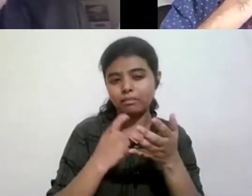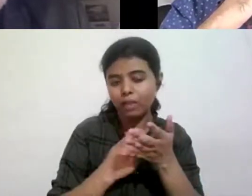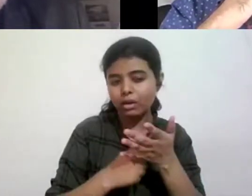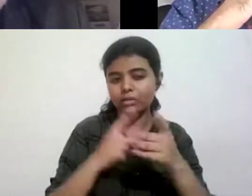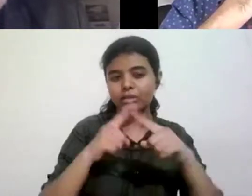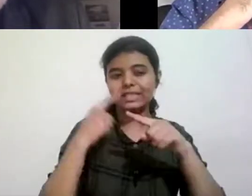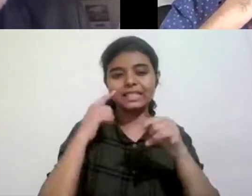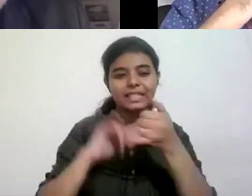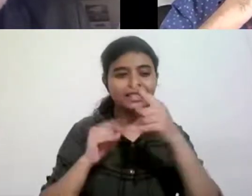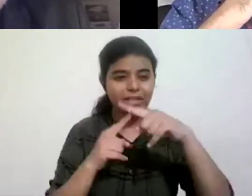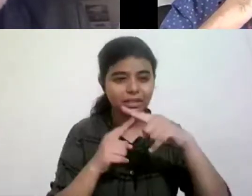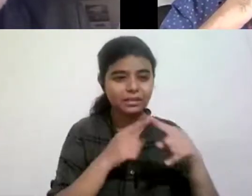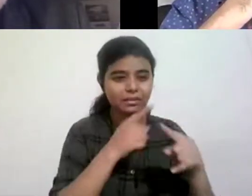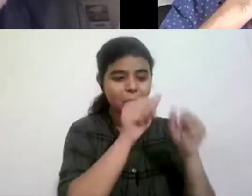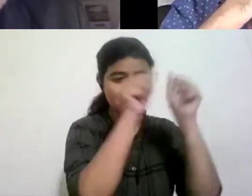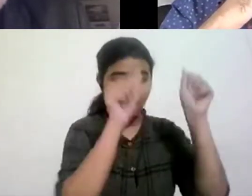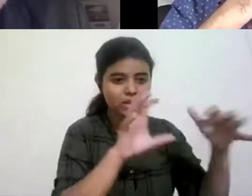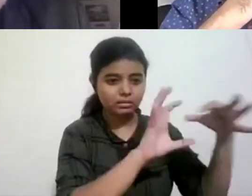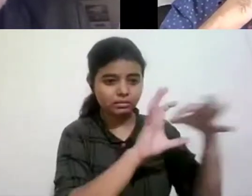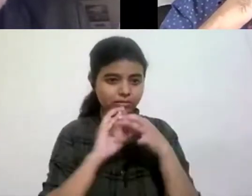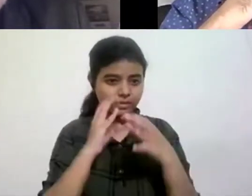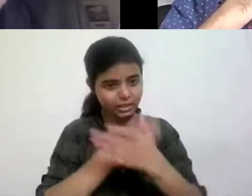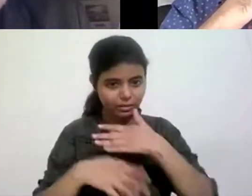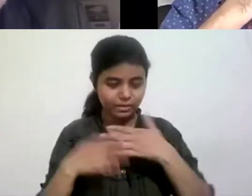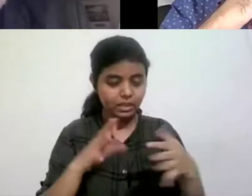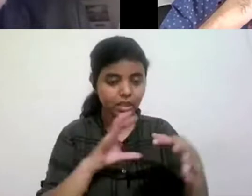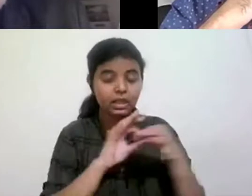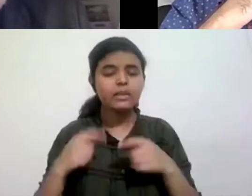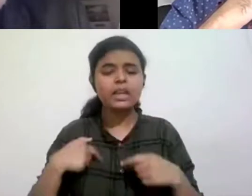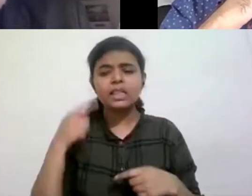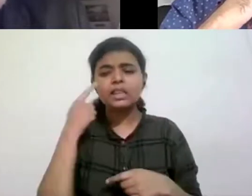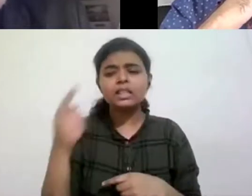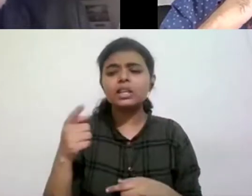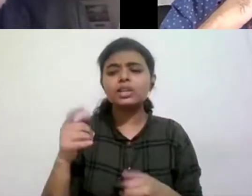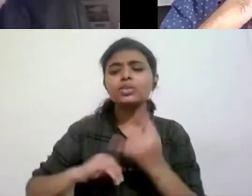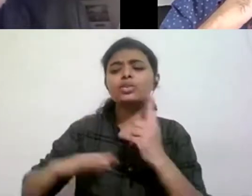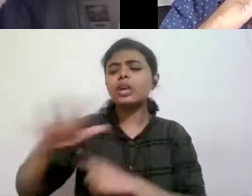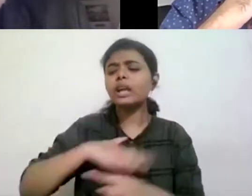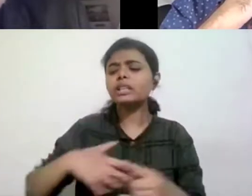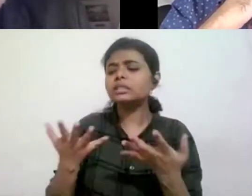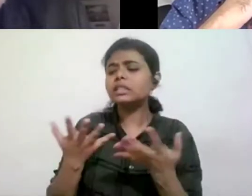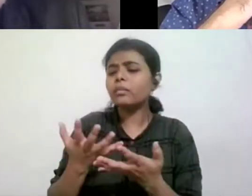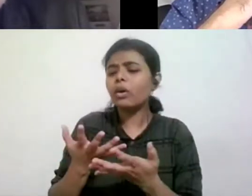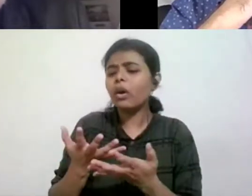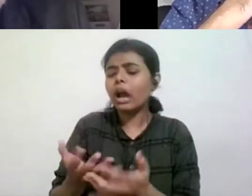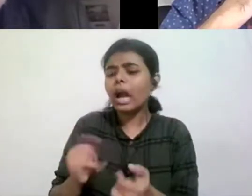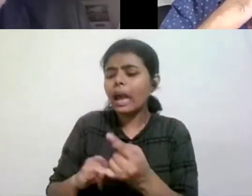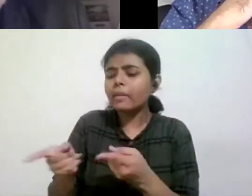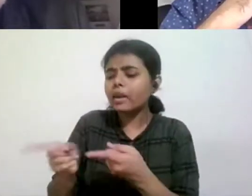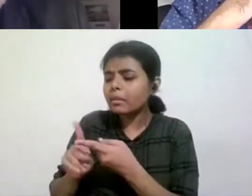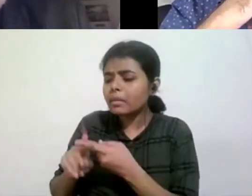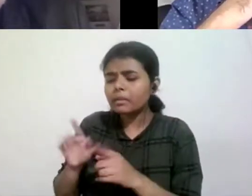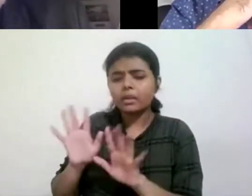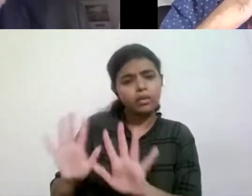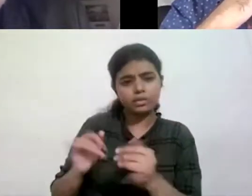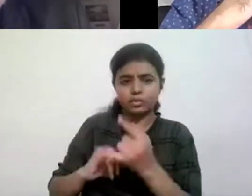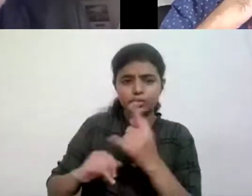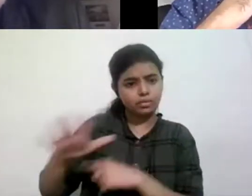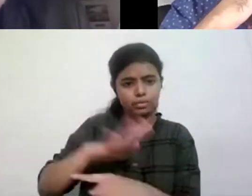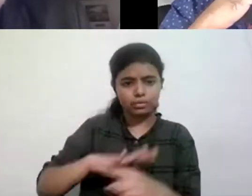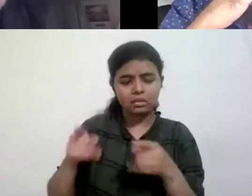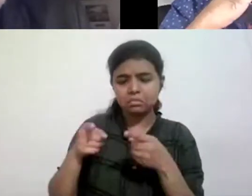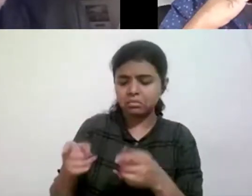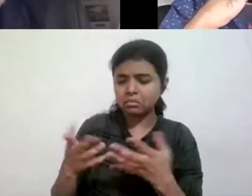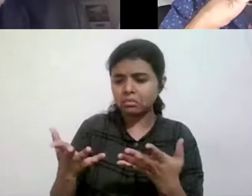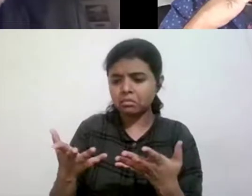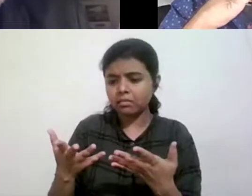disability, we generally say that it is the material condition of the society, material conditions of the society, which actually, you know, add to